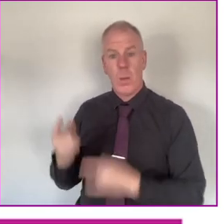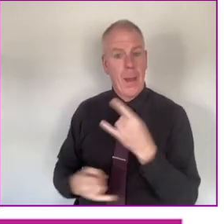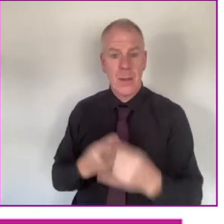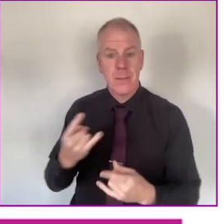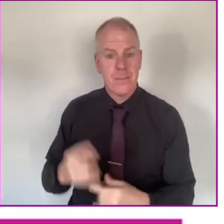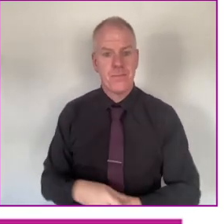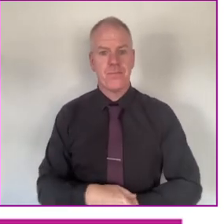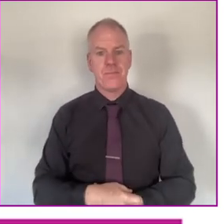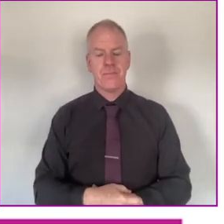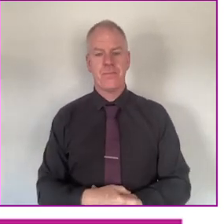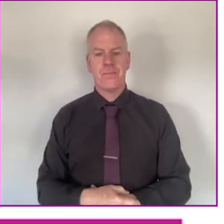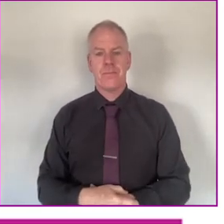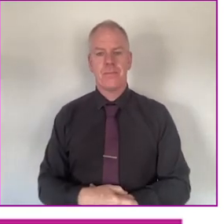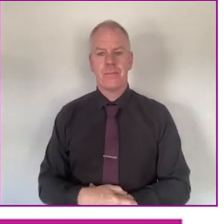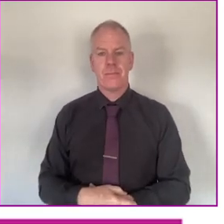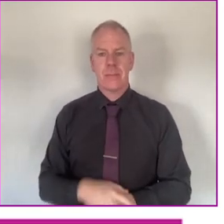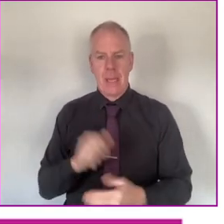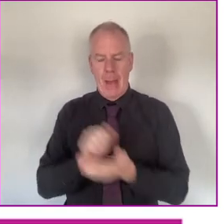Now, what happened then?